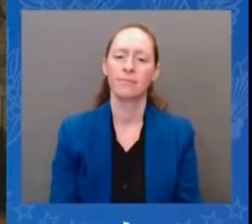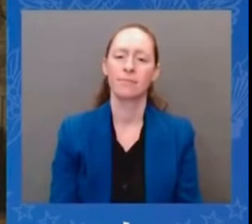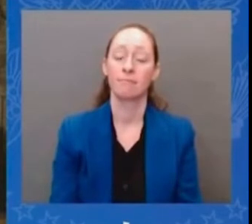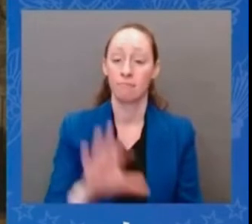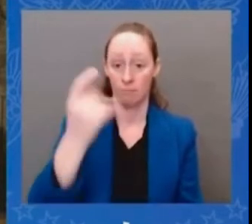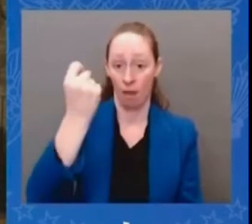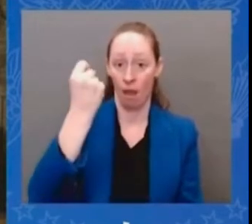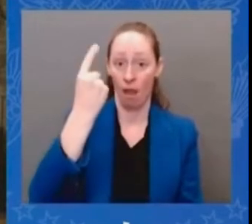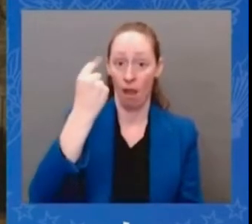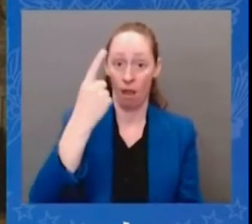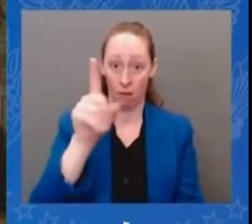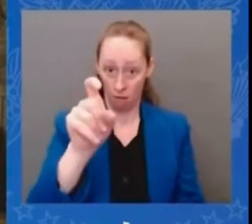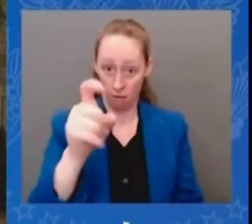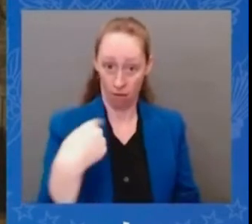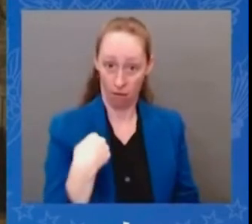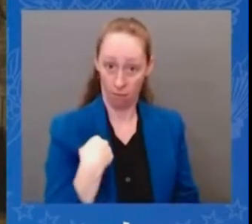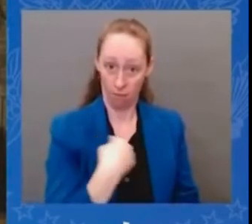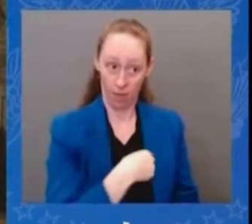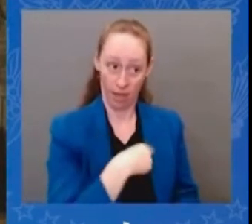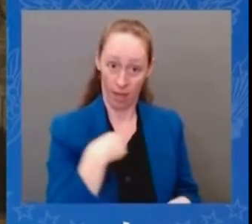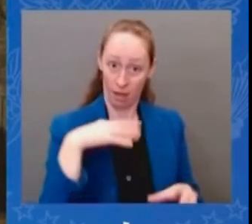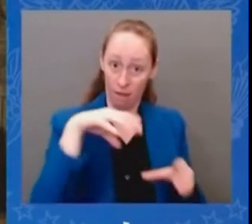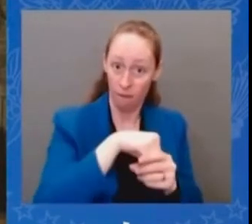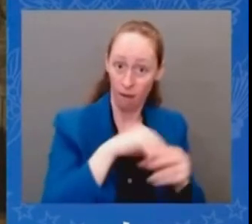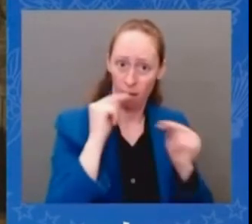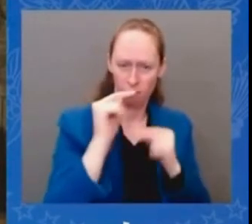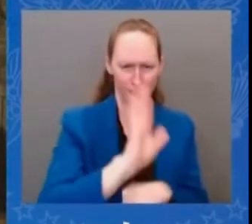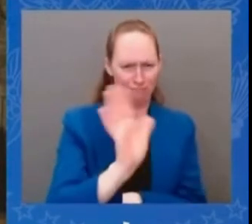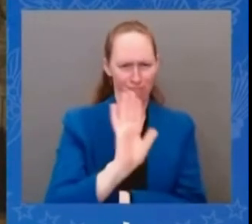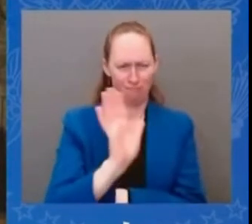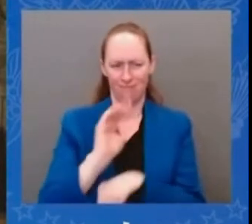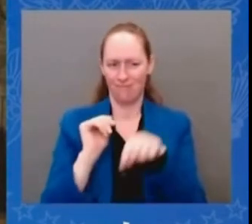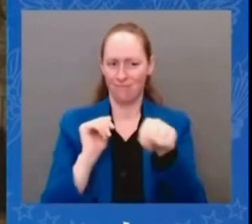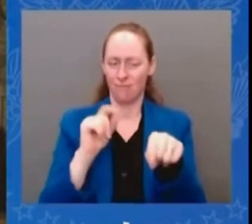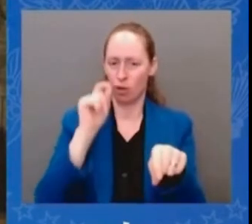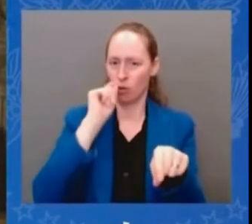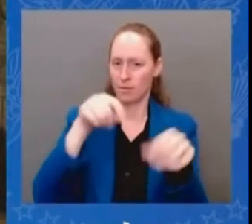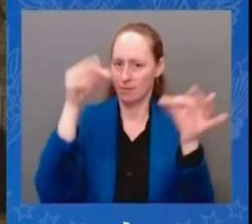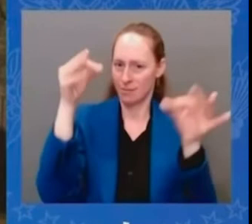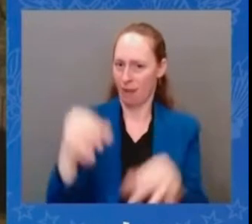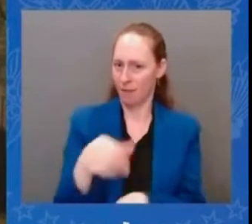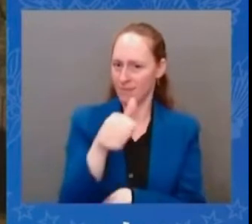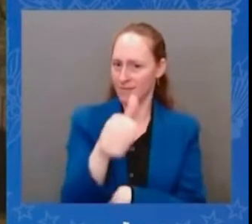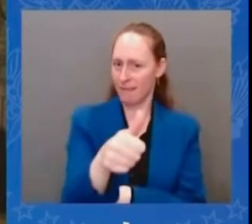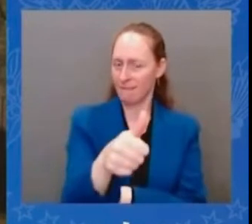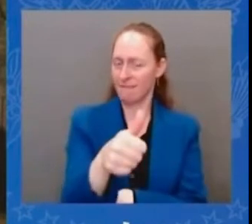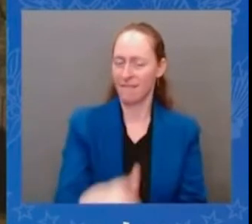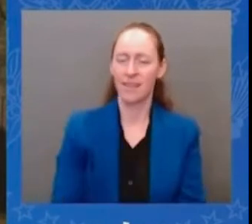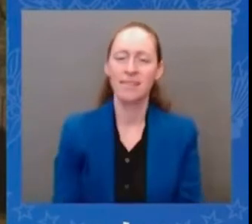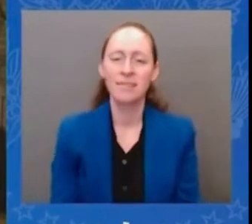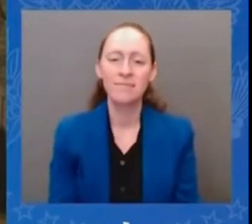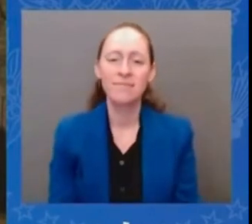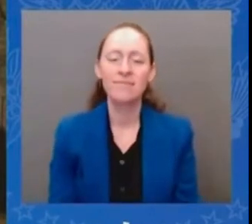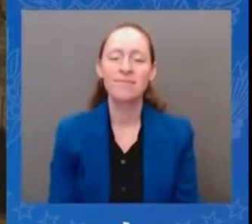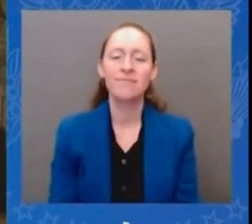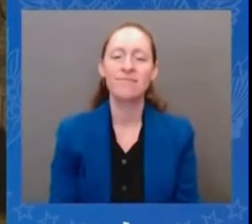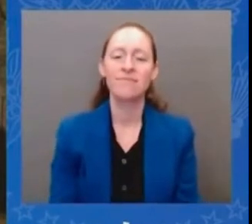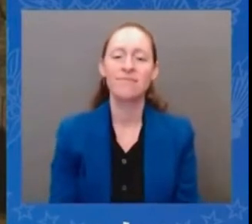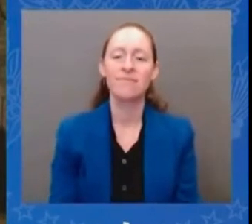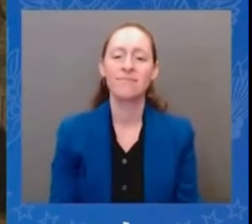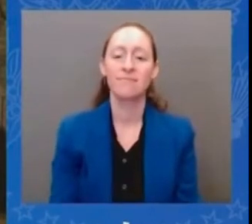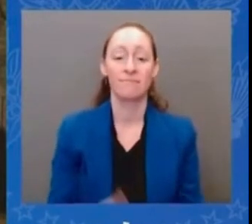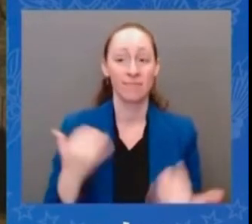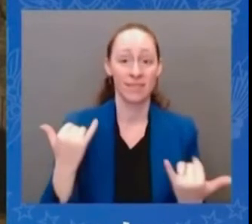make i think you're going to see things uh slow down a bit because of the winter months and the inability to move as uh